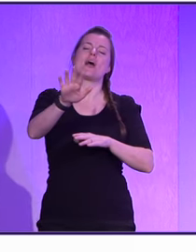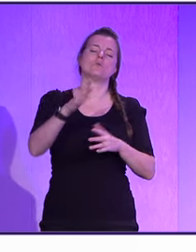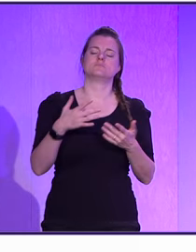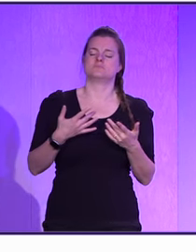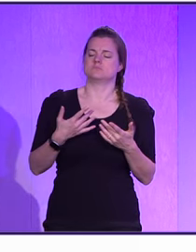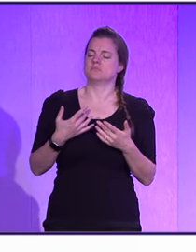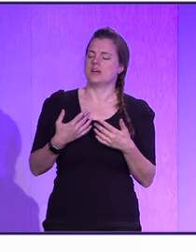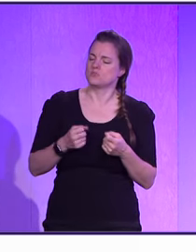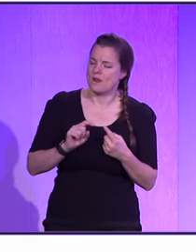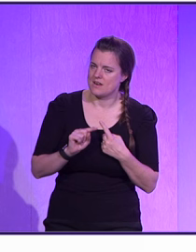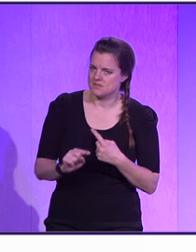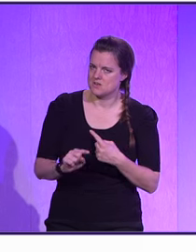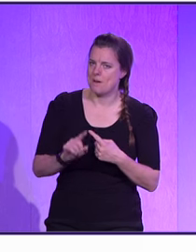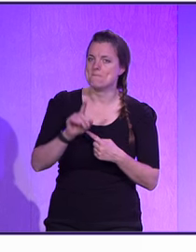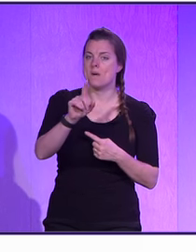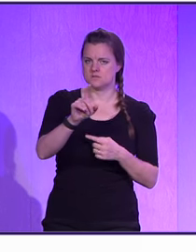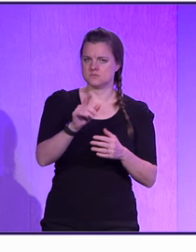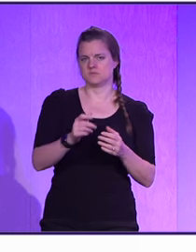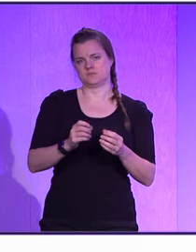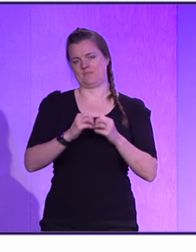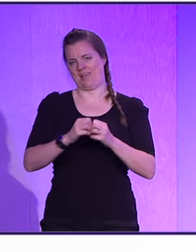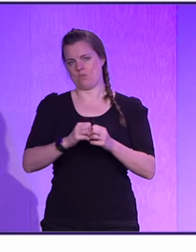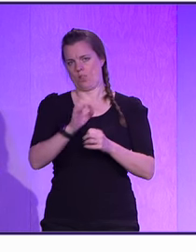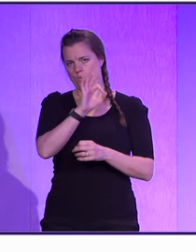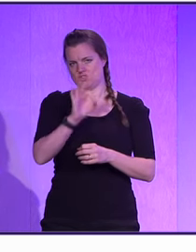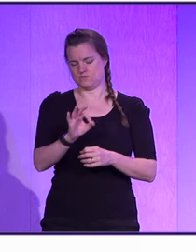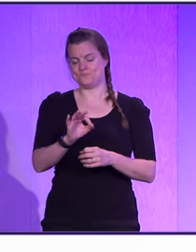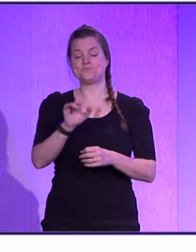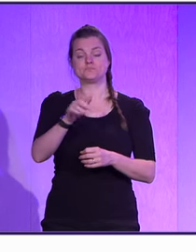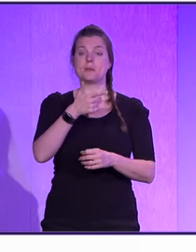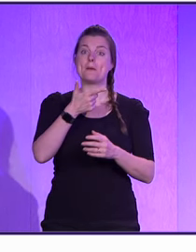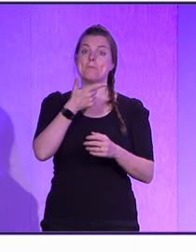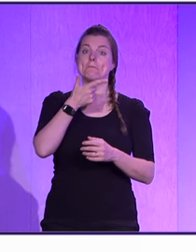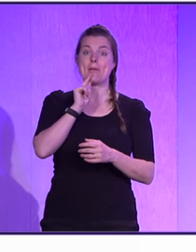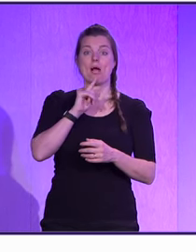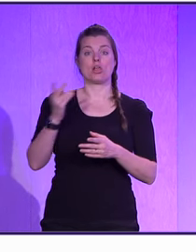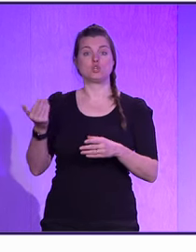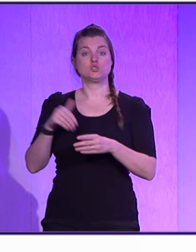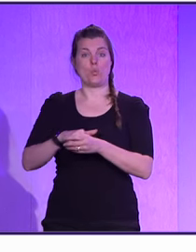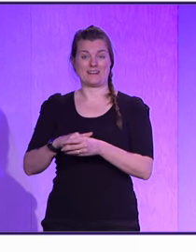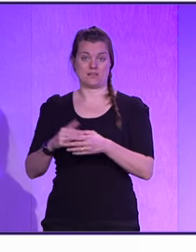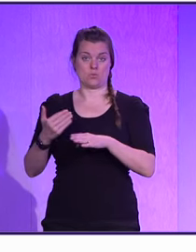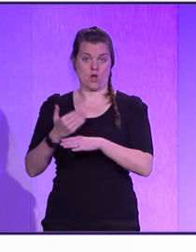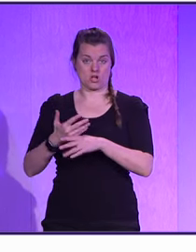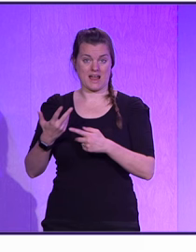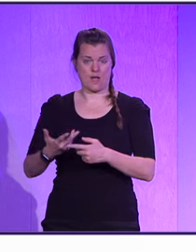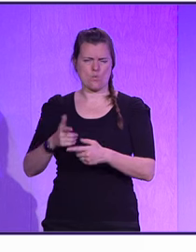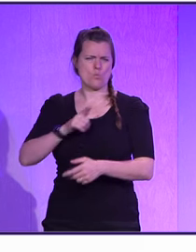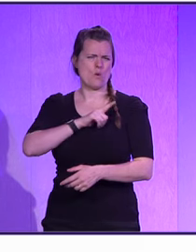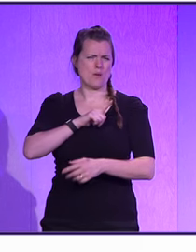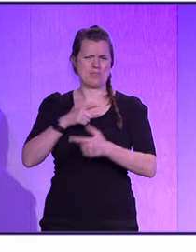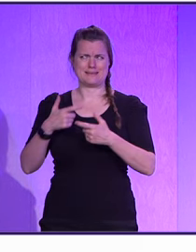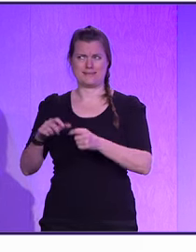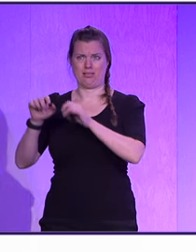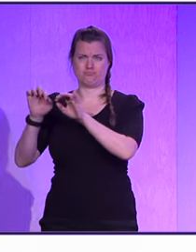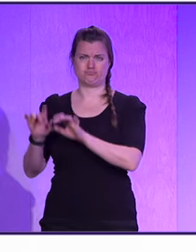I don't have an answer to this, and I think it's a valid question. People entering the field, why would they still